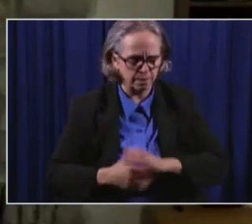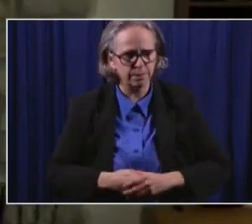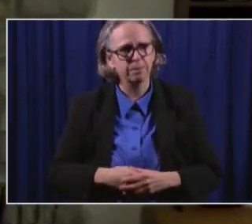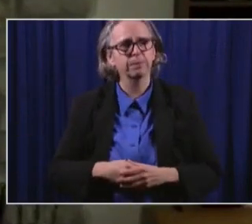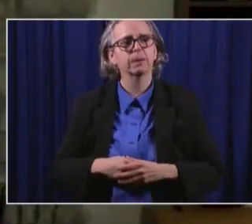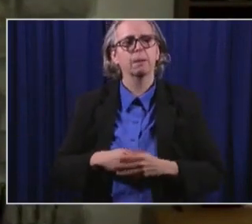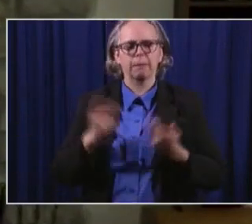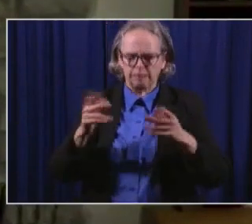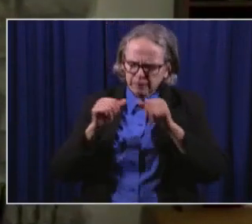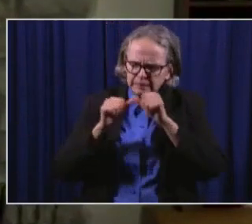Lieutenant Governor Houston is also with